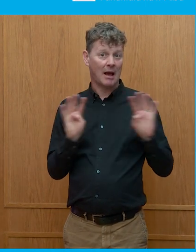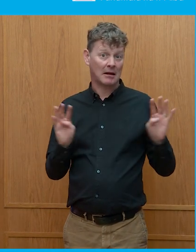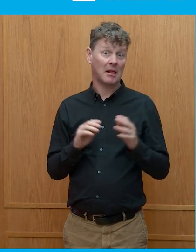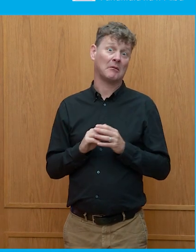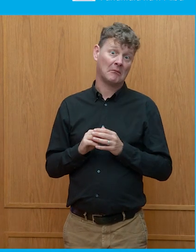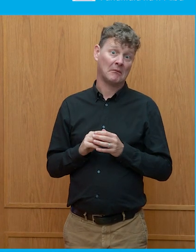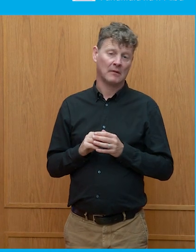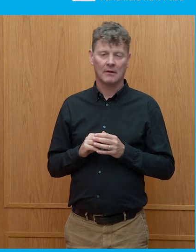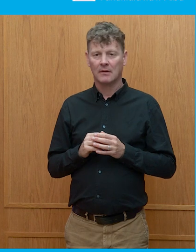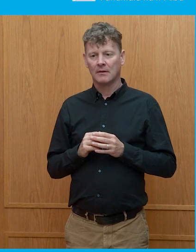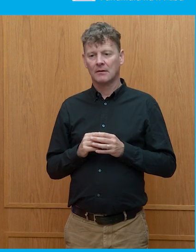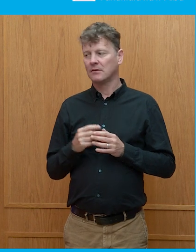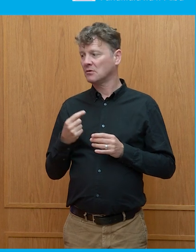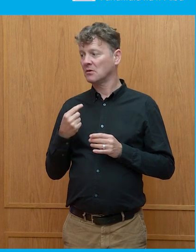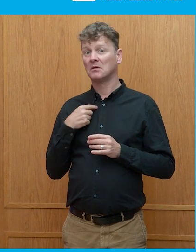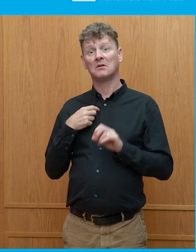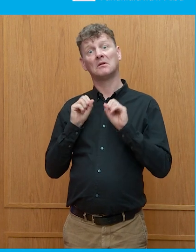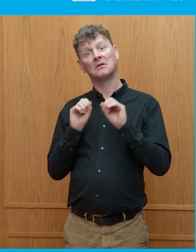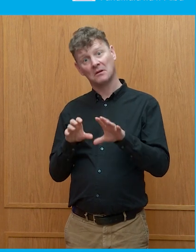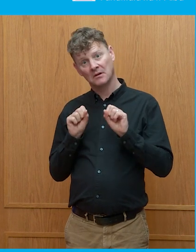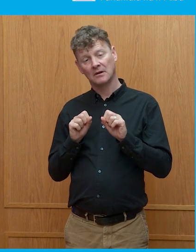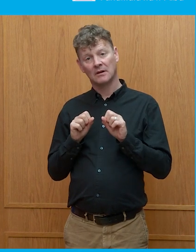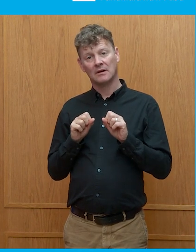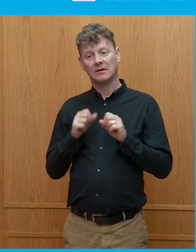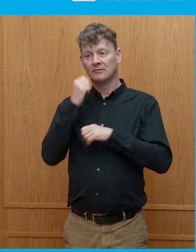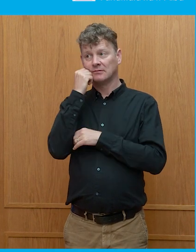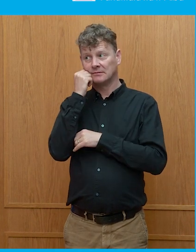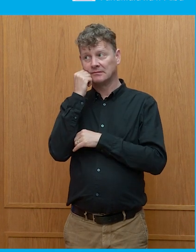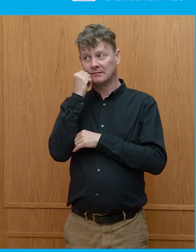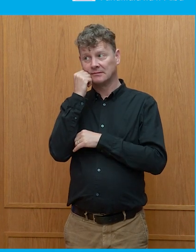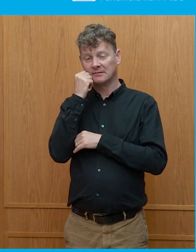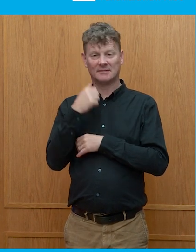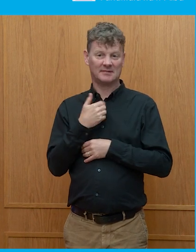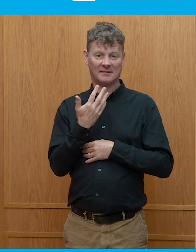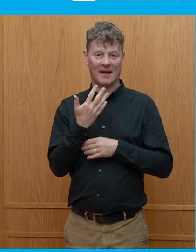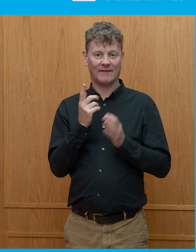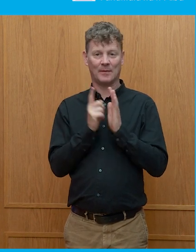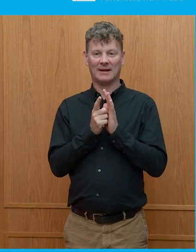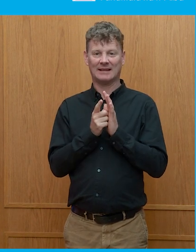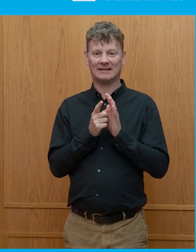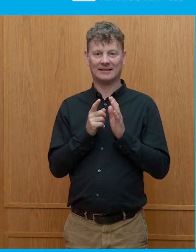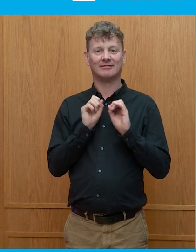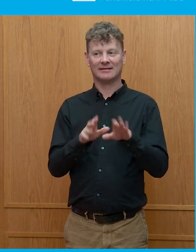shared that, and then for the remaining 85 minutes, we just had to make stuff up.